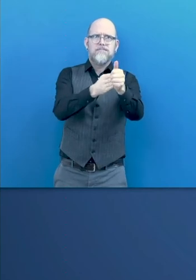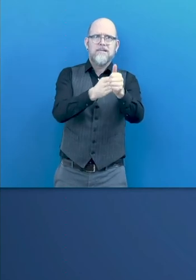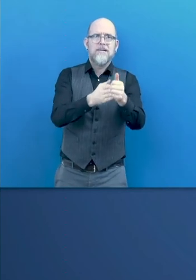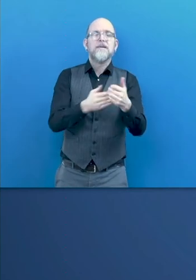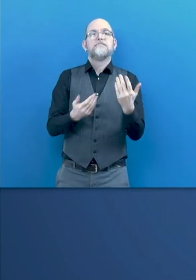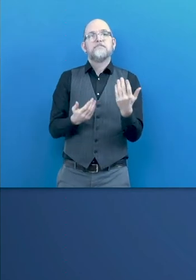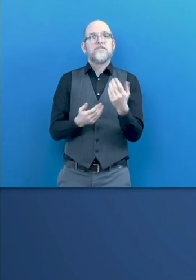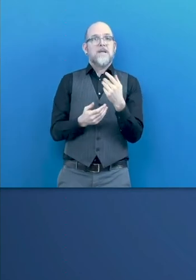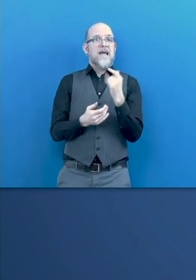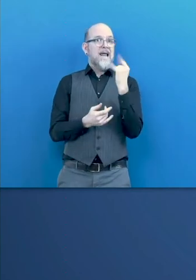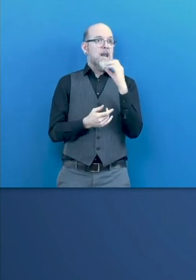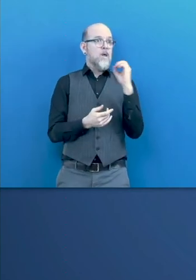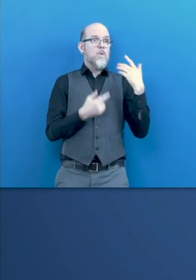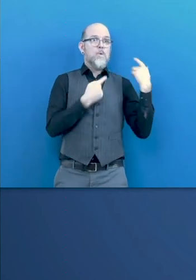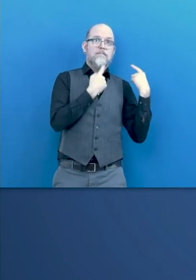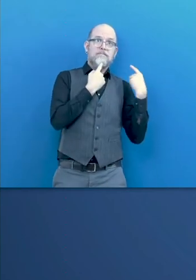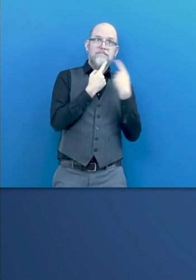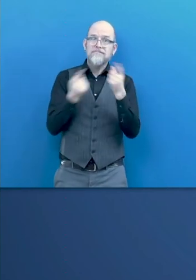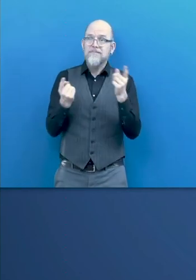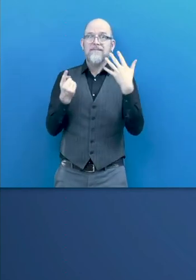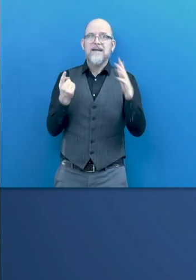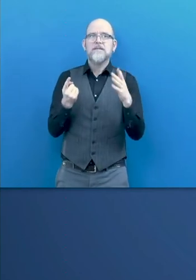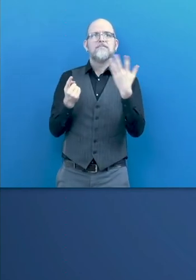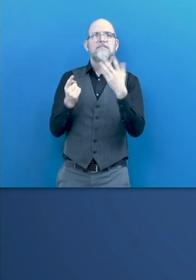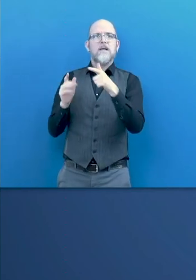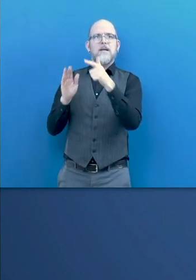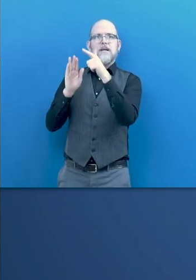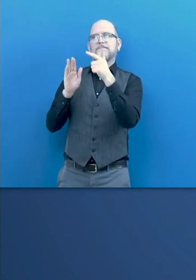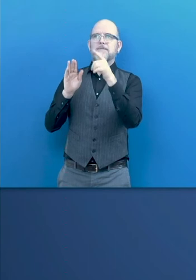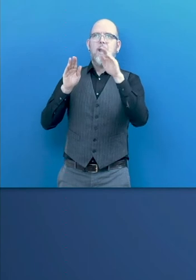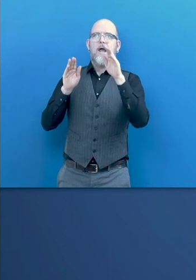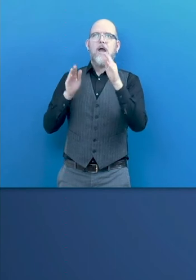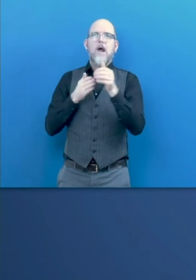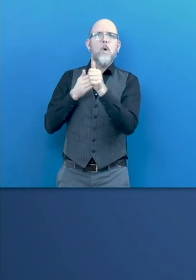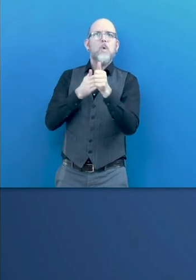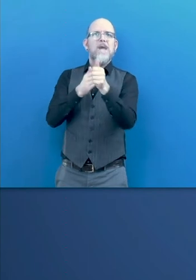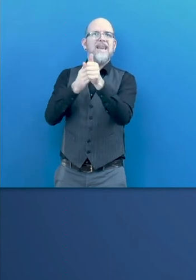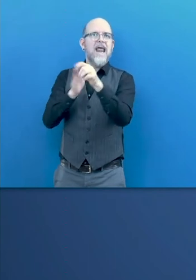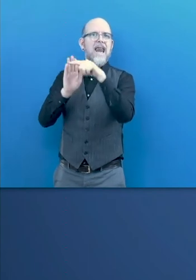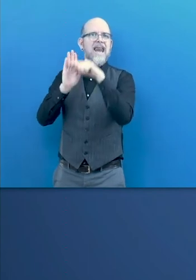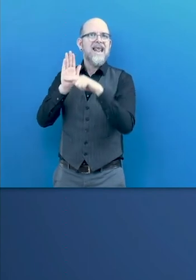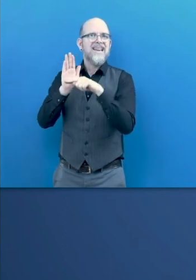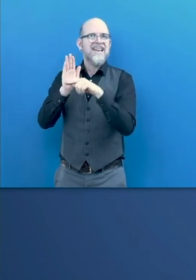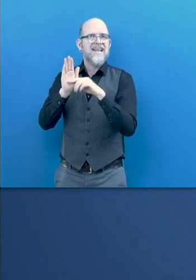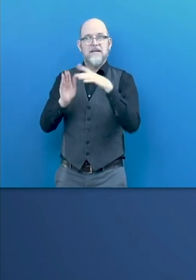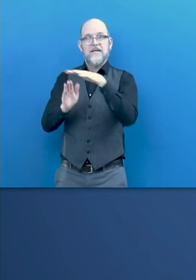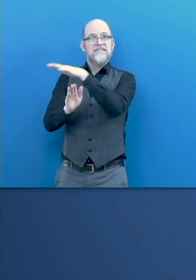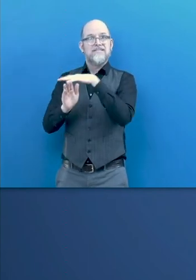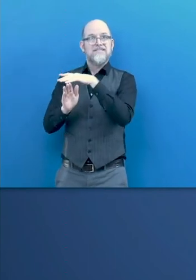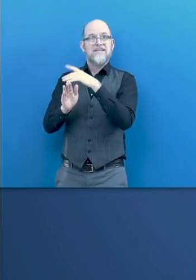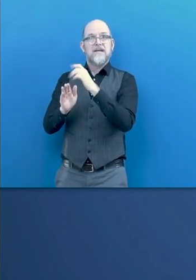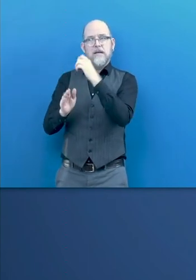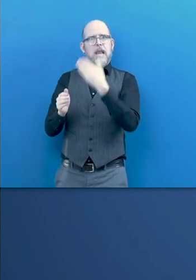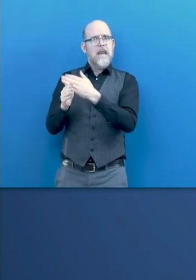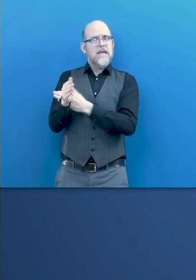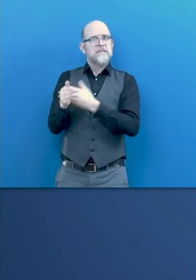given further impetus and guidance to the work of the organization in this domain at its last session in